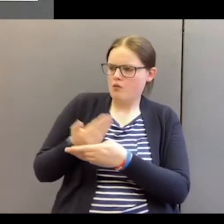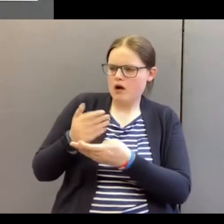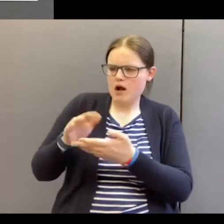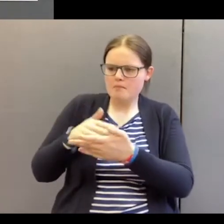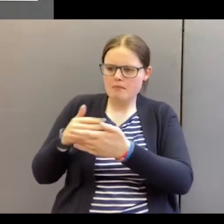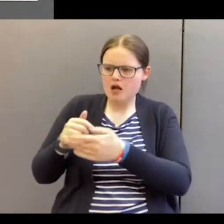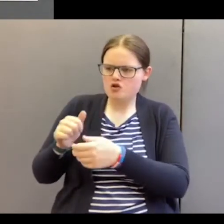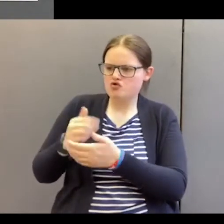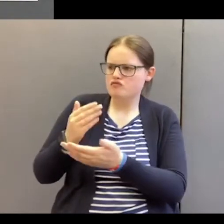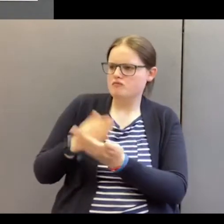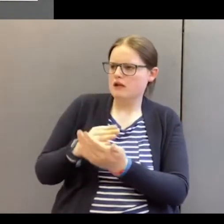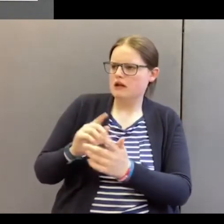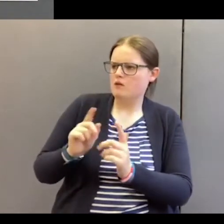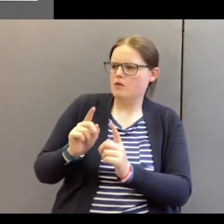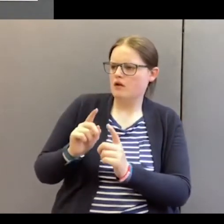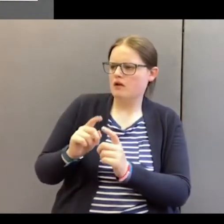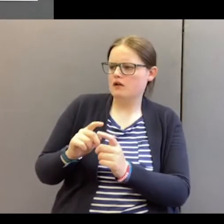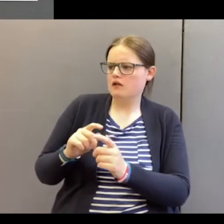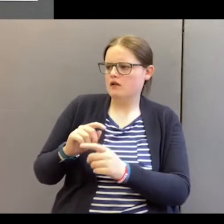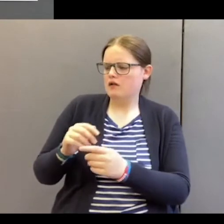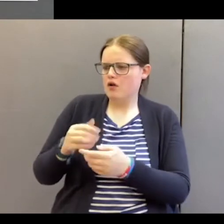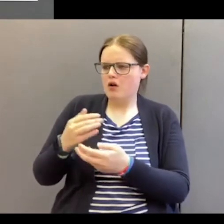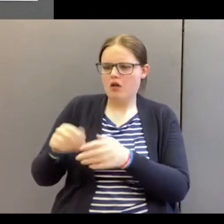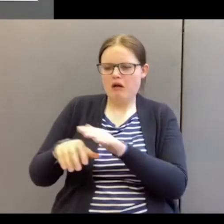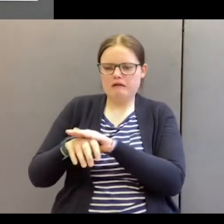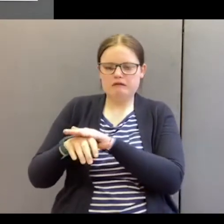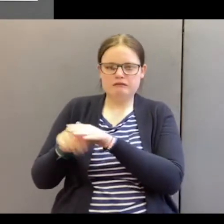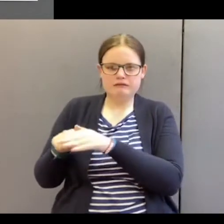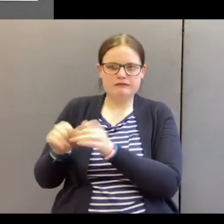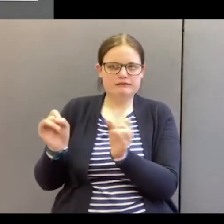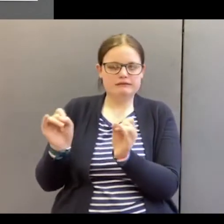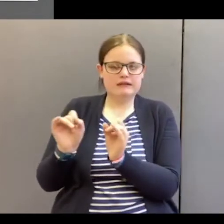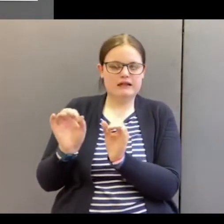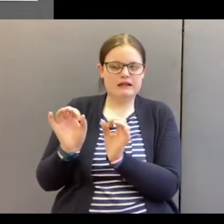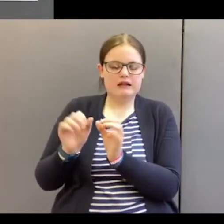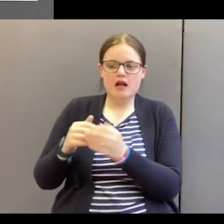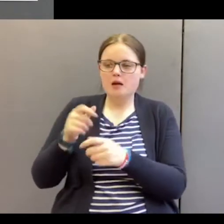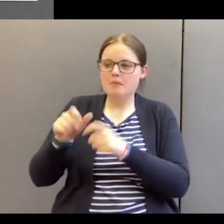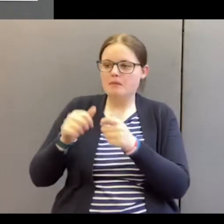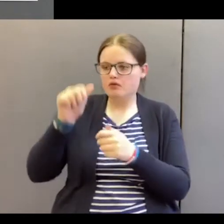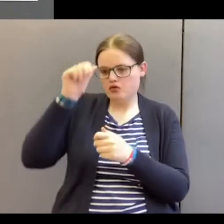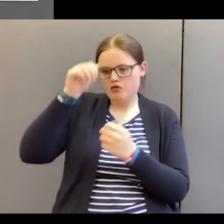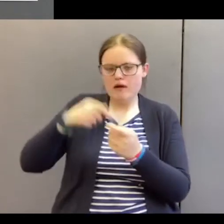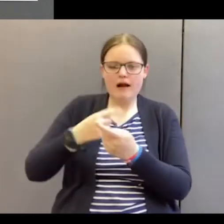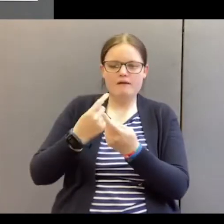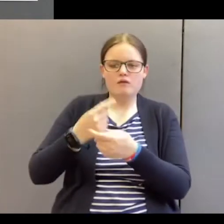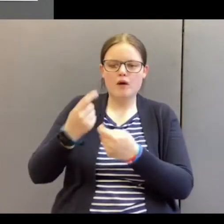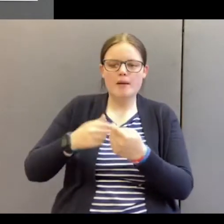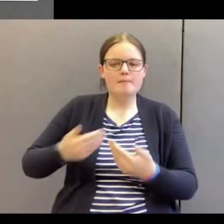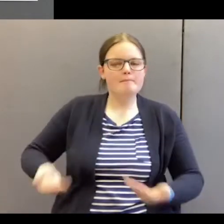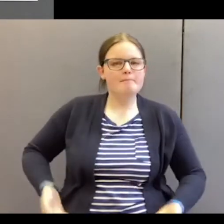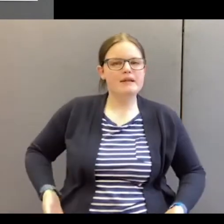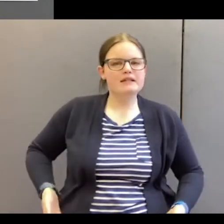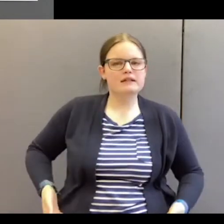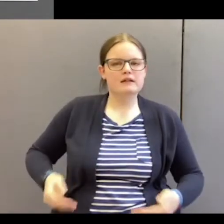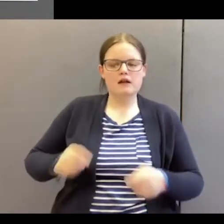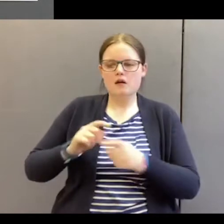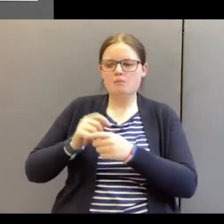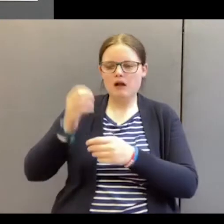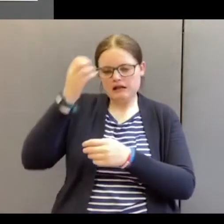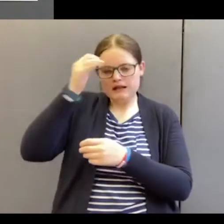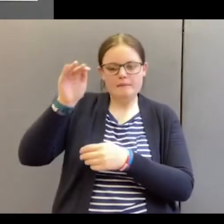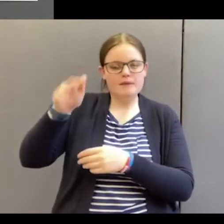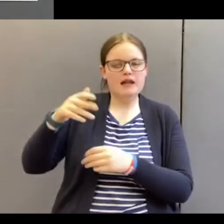be. There wasn't much theft and crime because everybody knew everybody else's business, but there was government there.